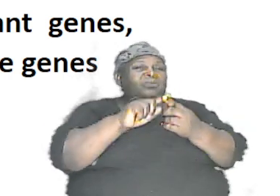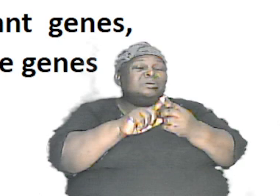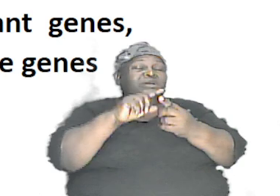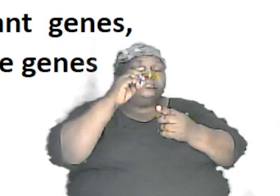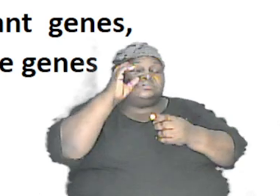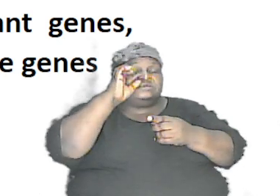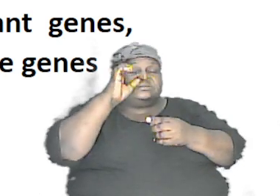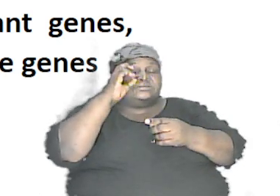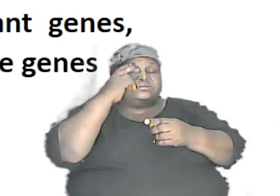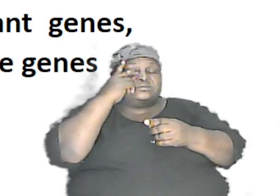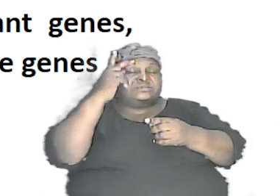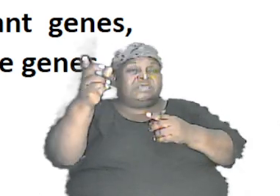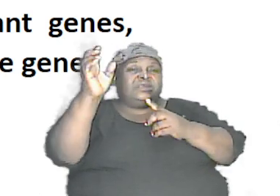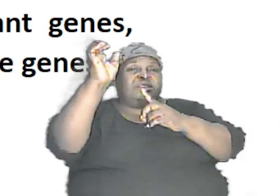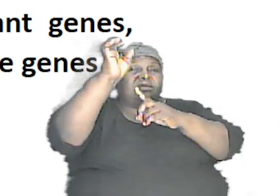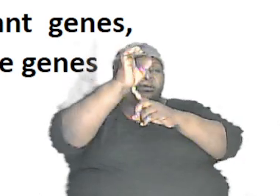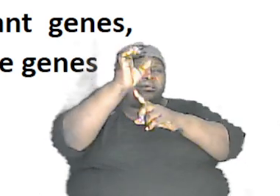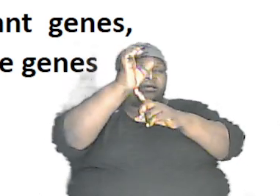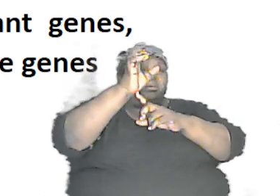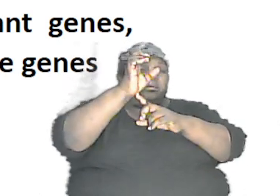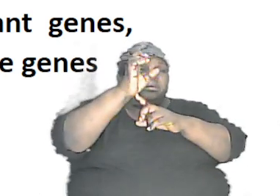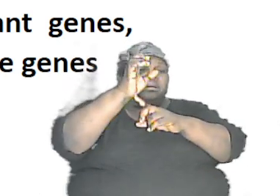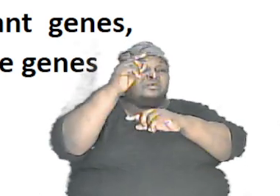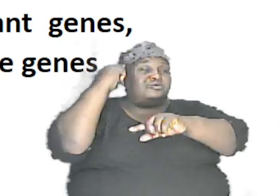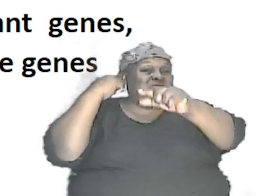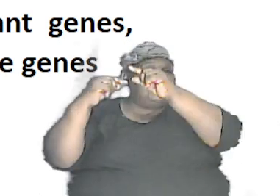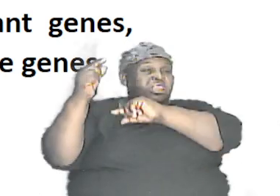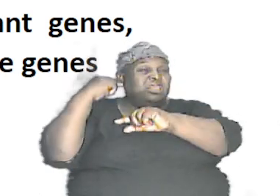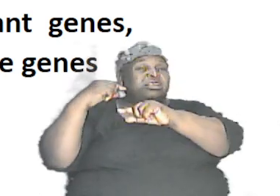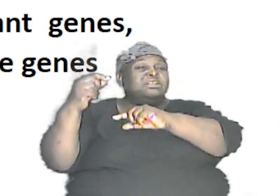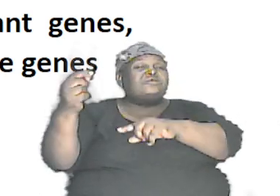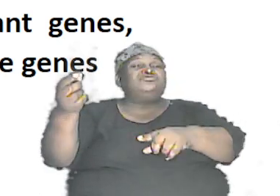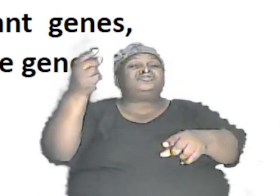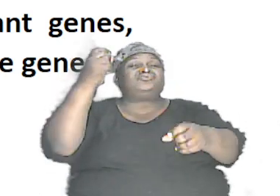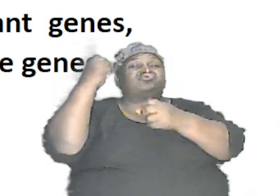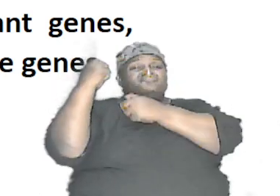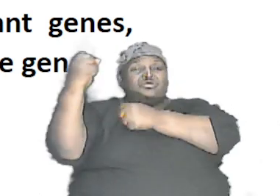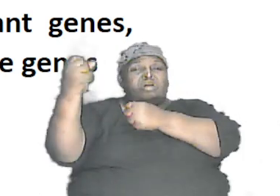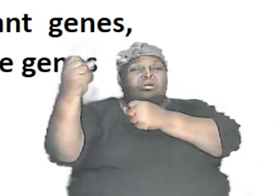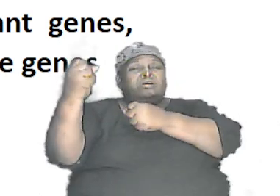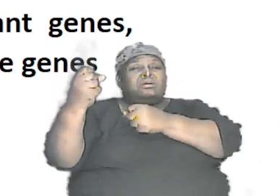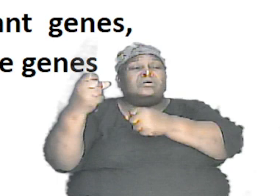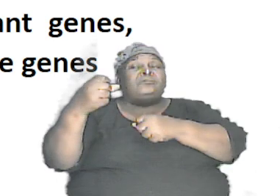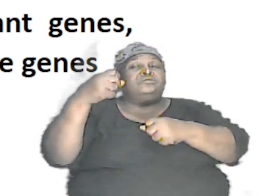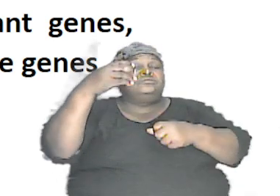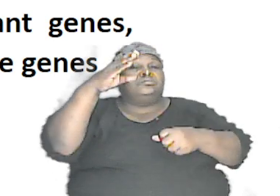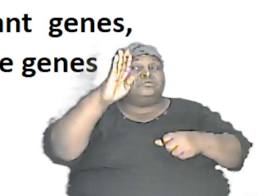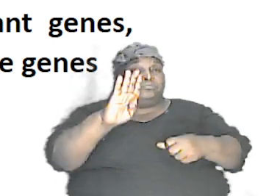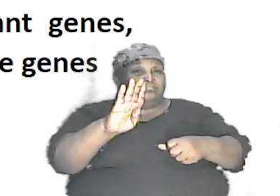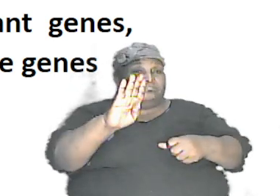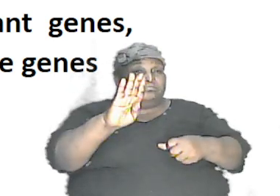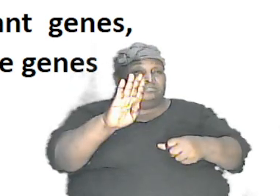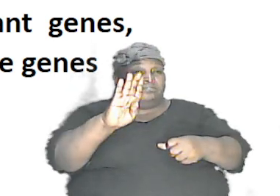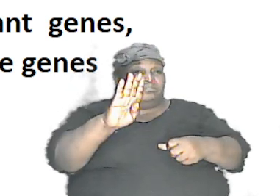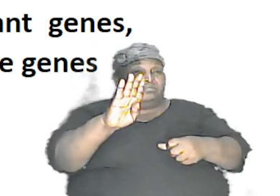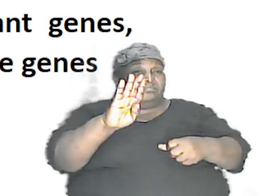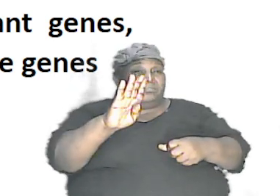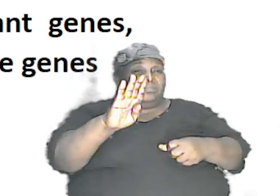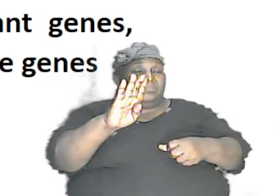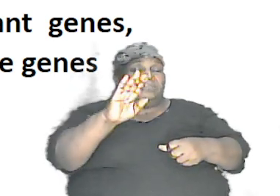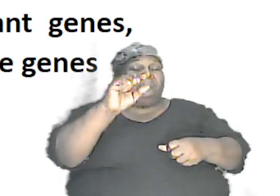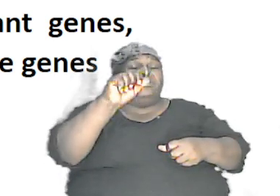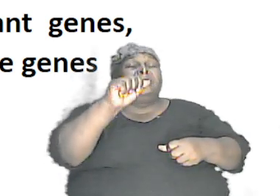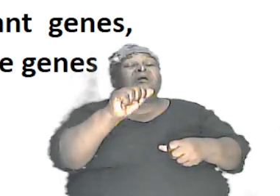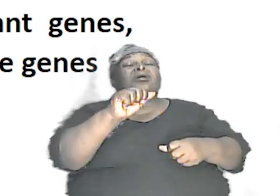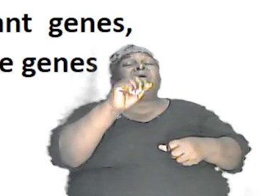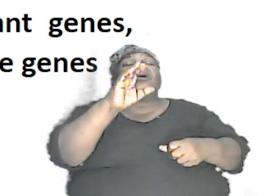letter it represents the gene that is dominant and when you see the common letter like the common A and the